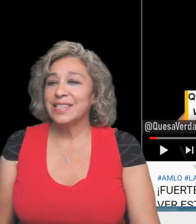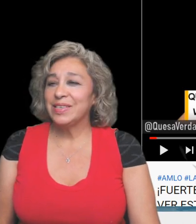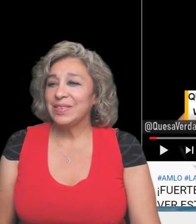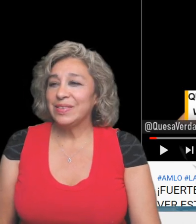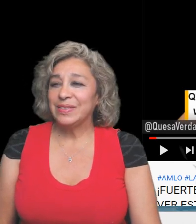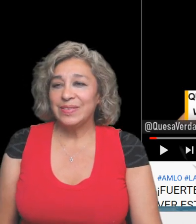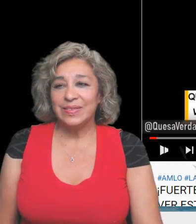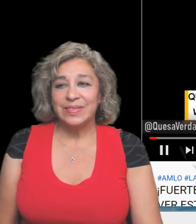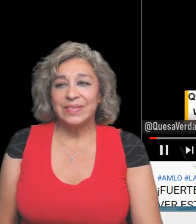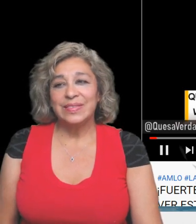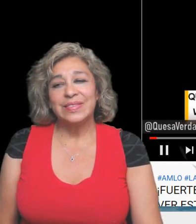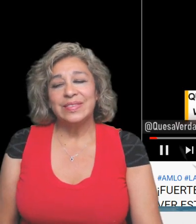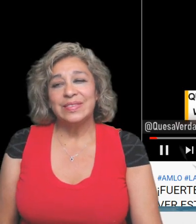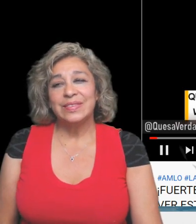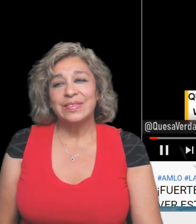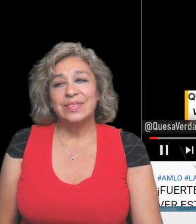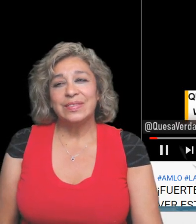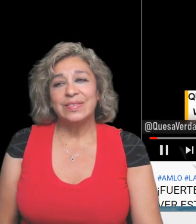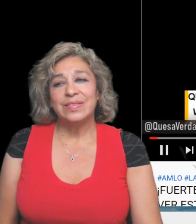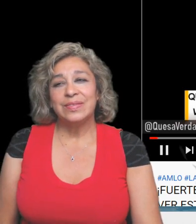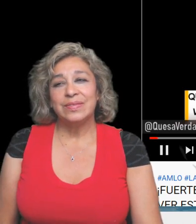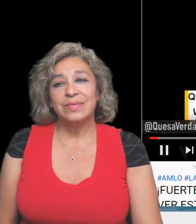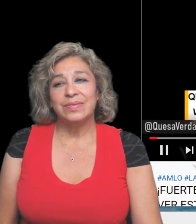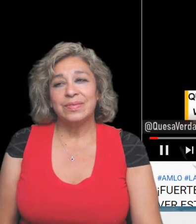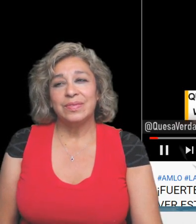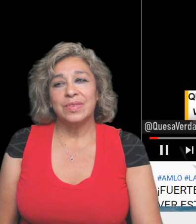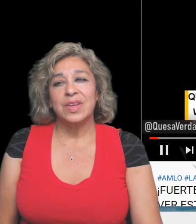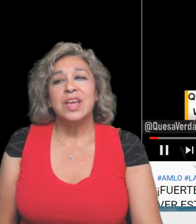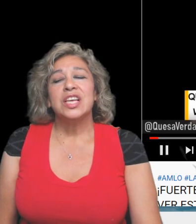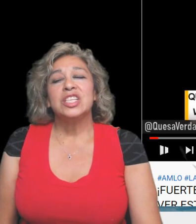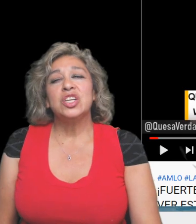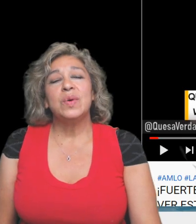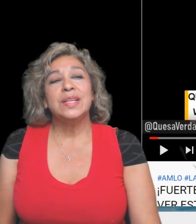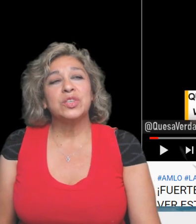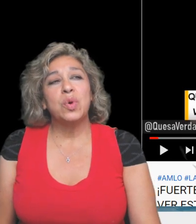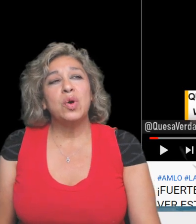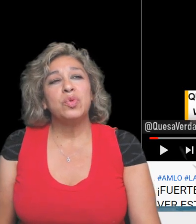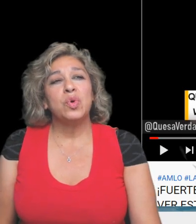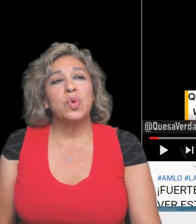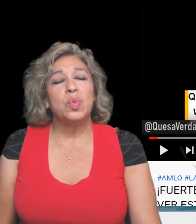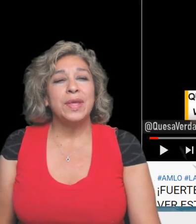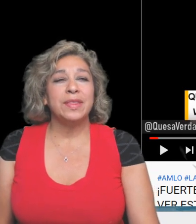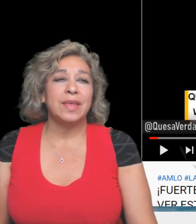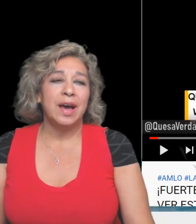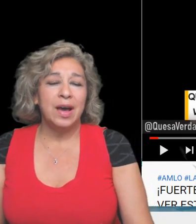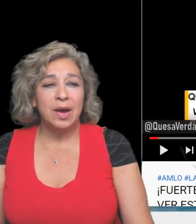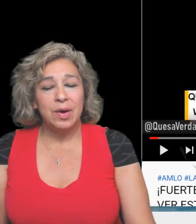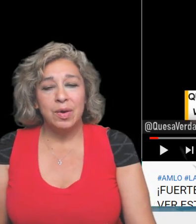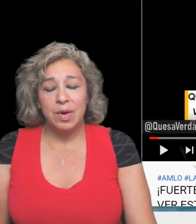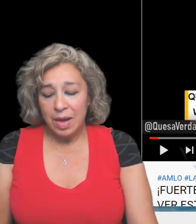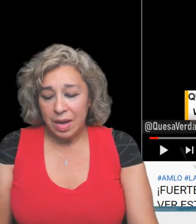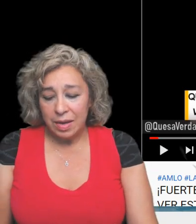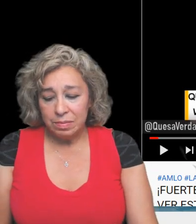so it's growth with